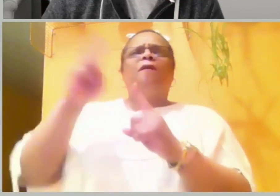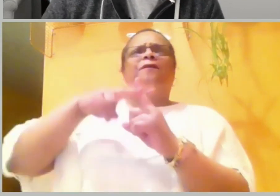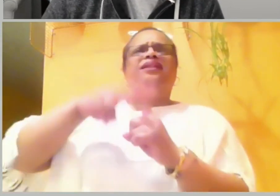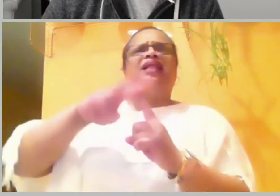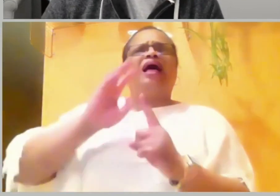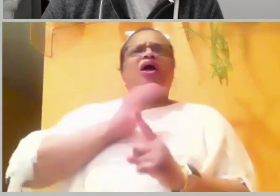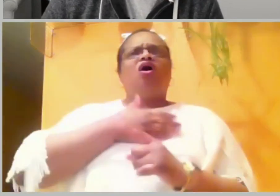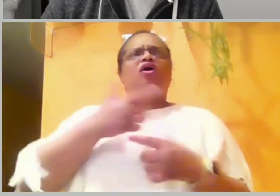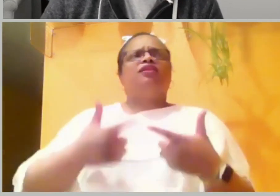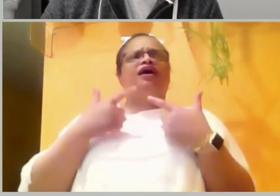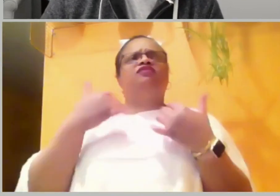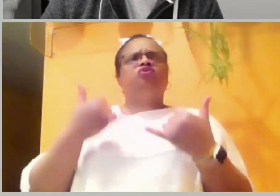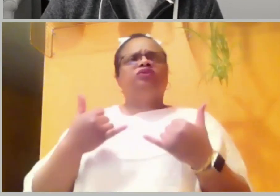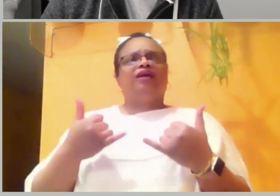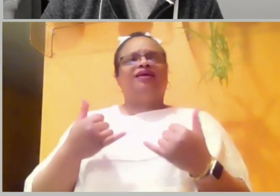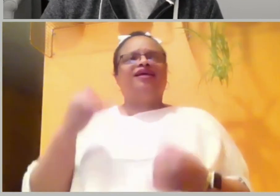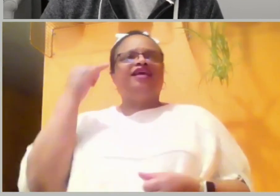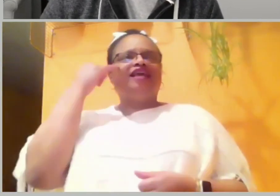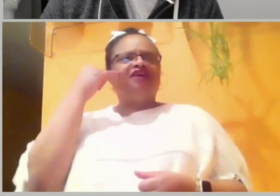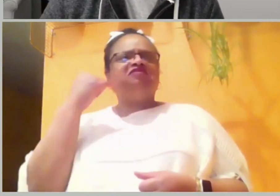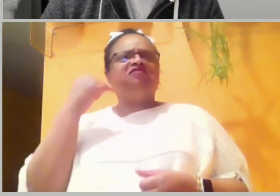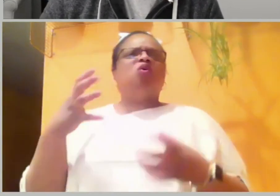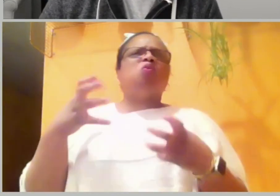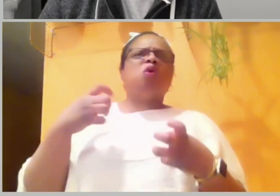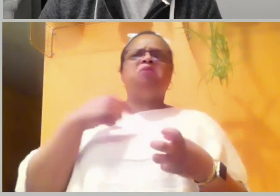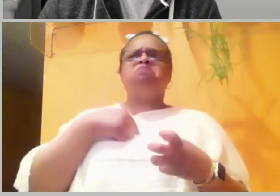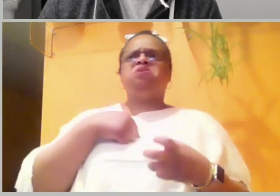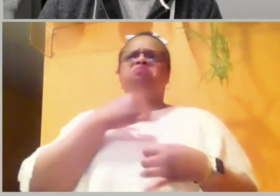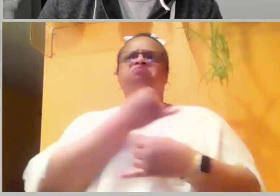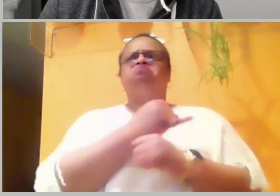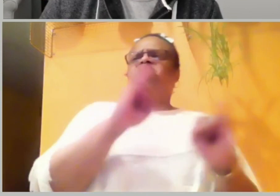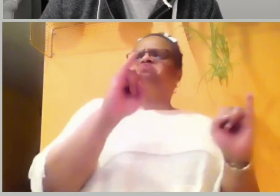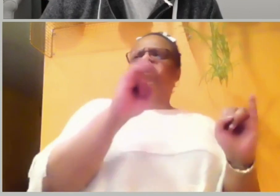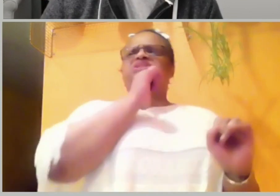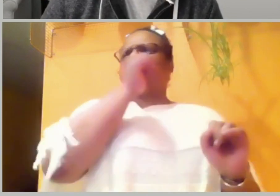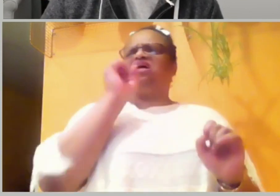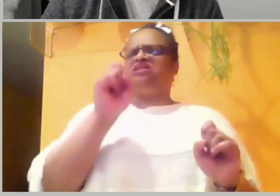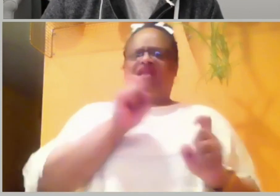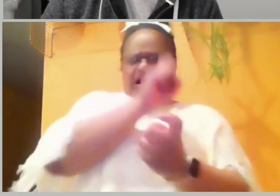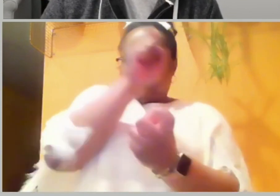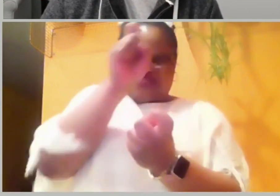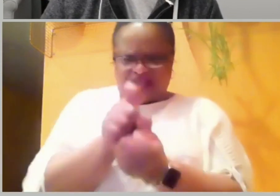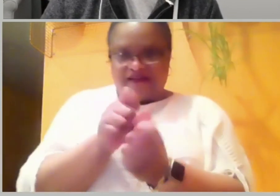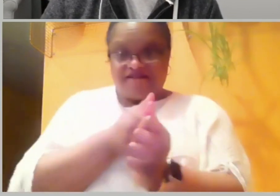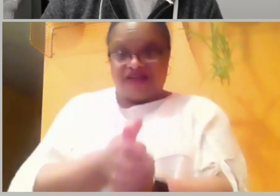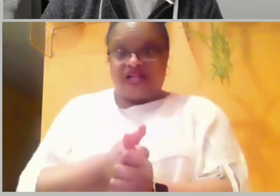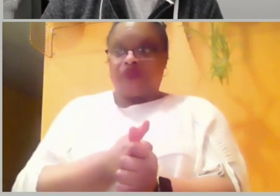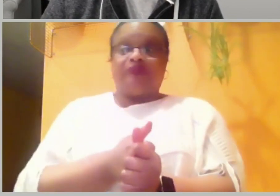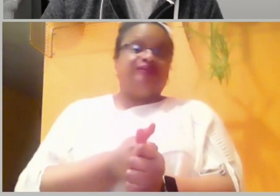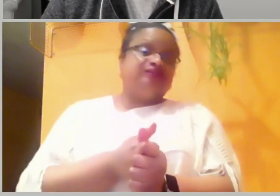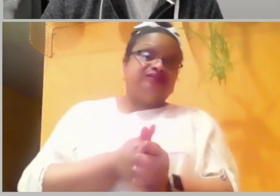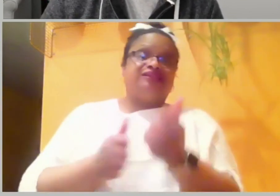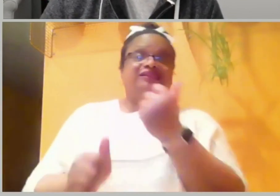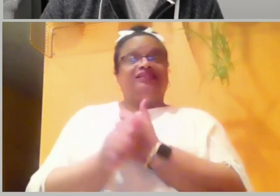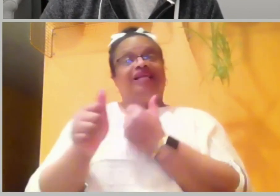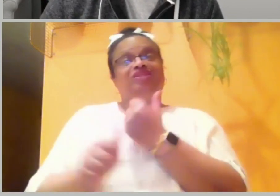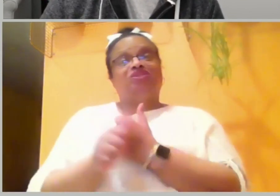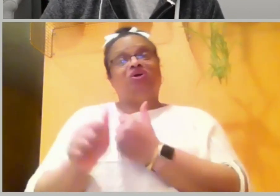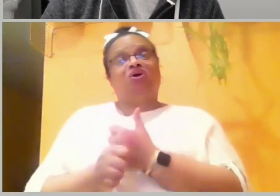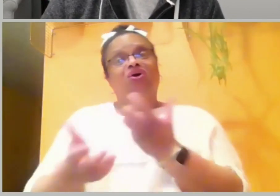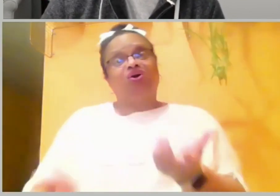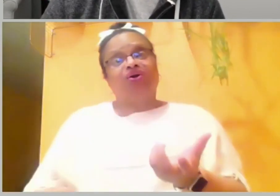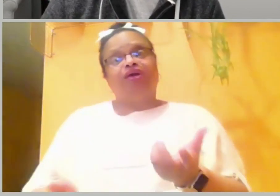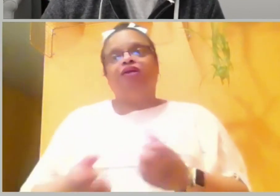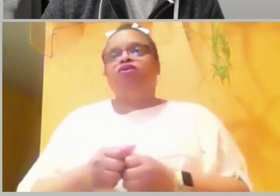attitude that might border rebellion, that is seeing and acting on things from a worldly point of view and not a spiritual one. And